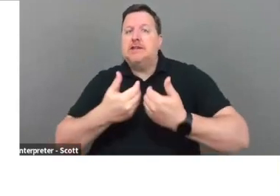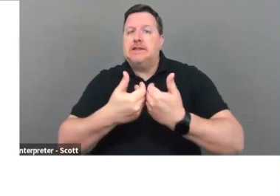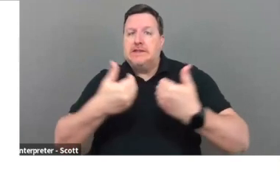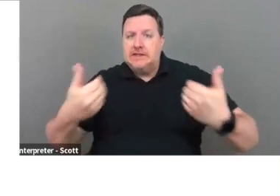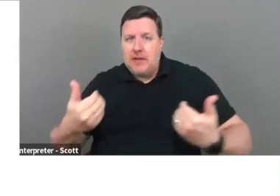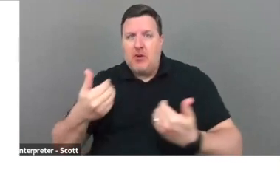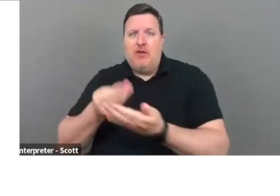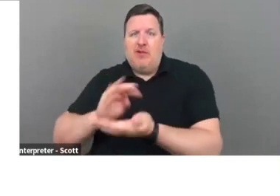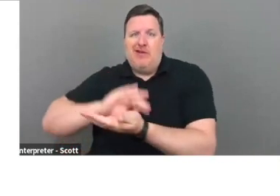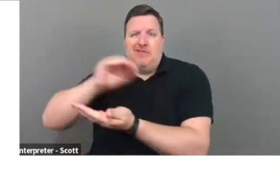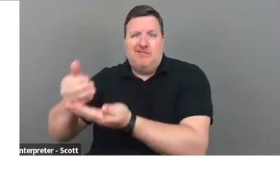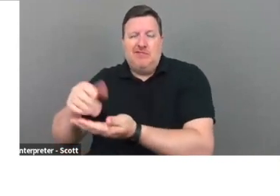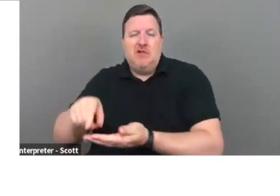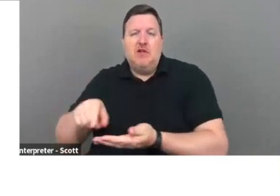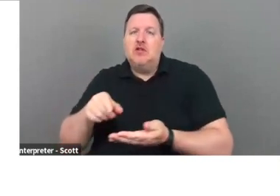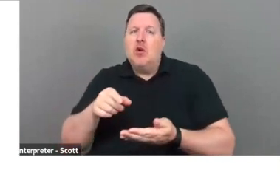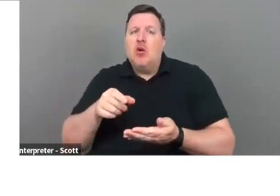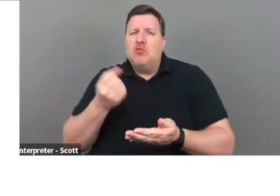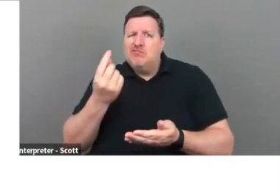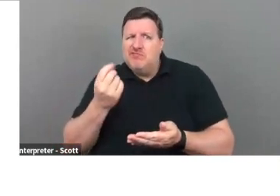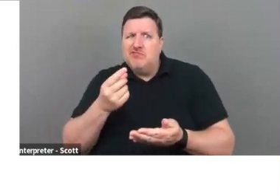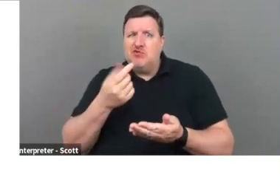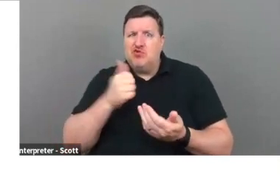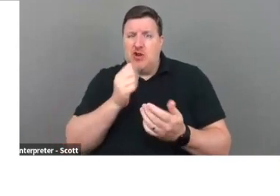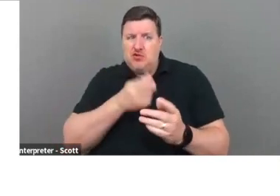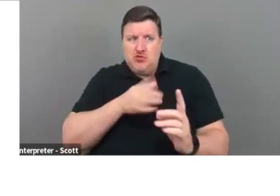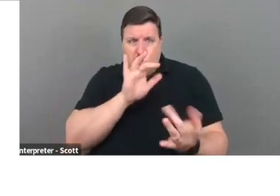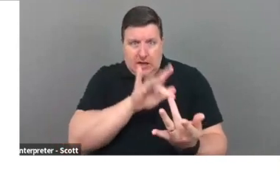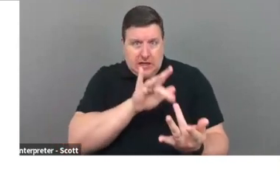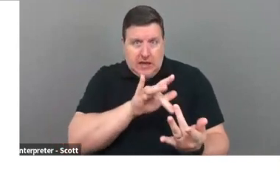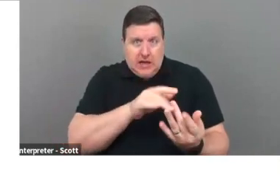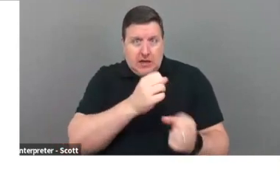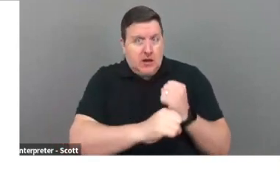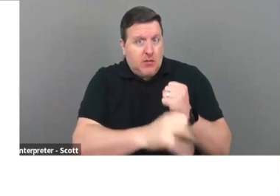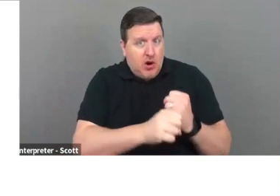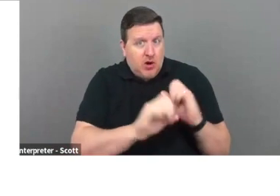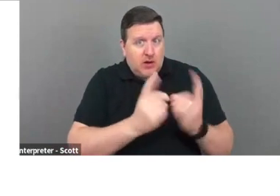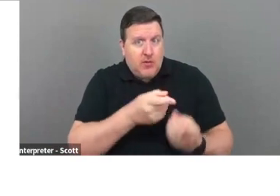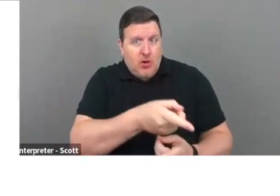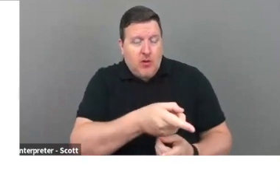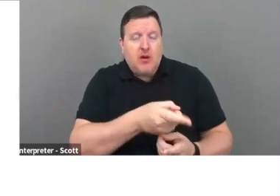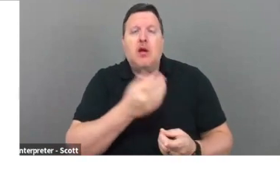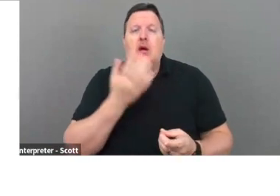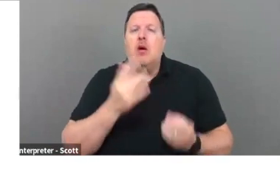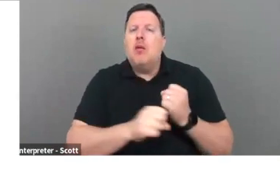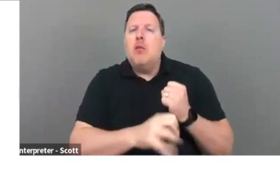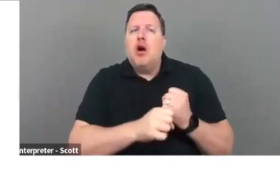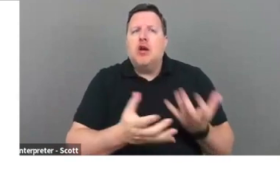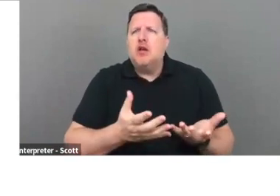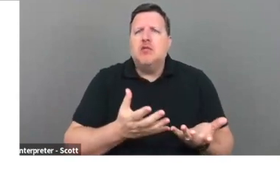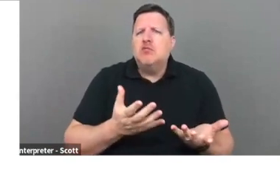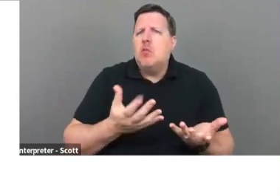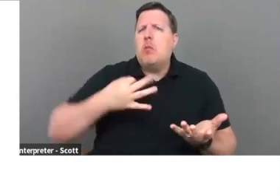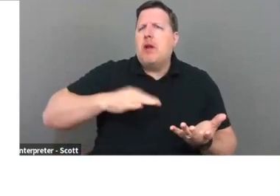So understanding, are you reaching a marketing department because marketing, they want to know what's in it for them?